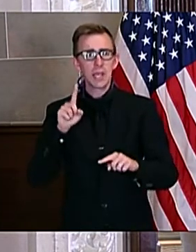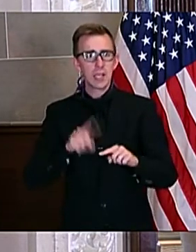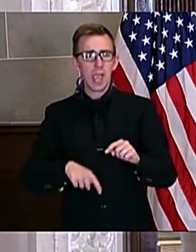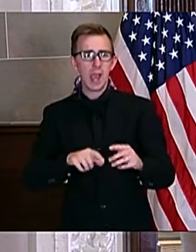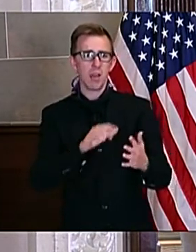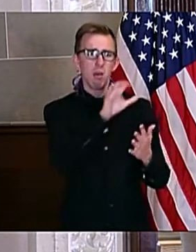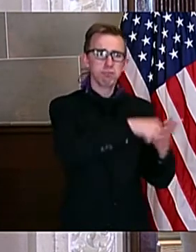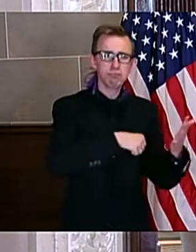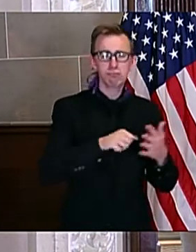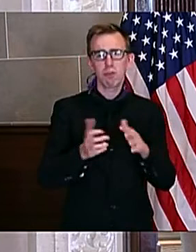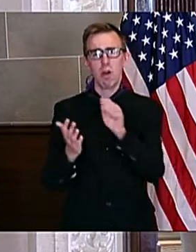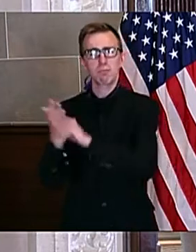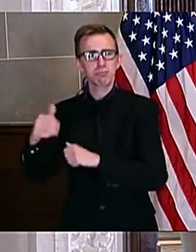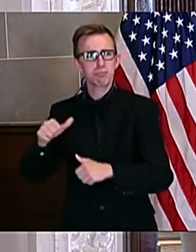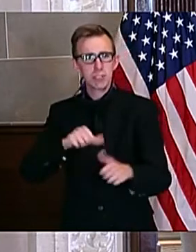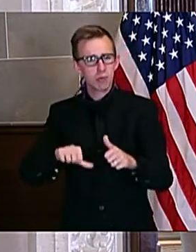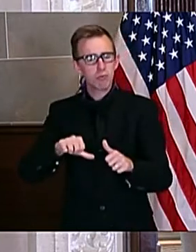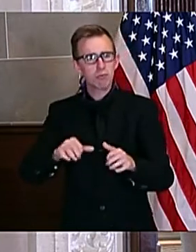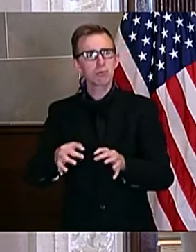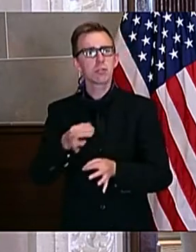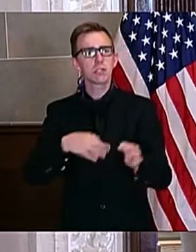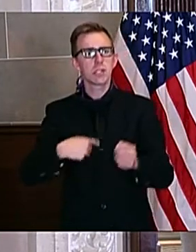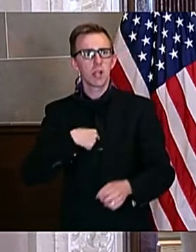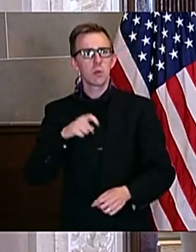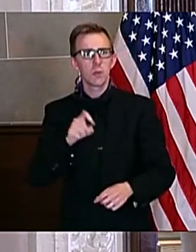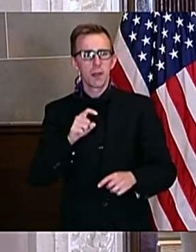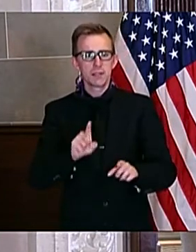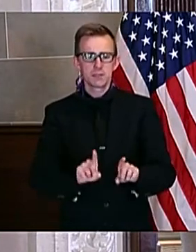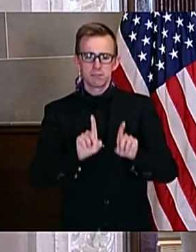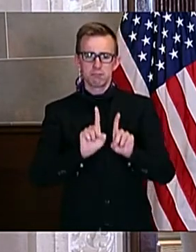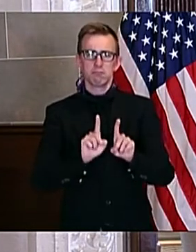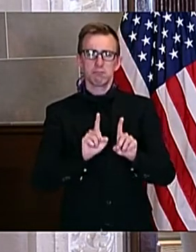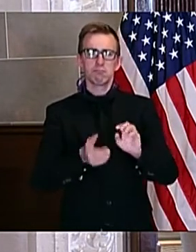down, but stand together peacefully.